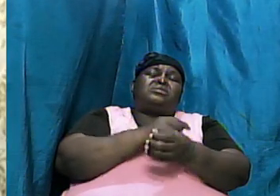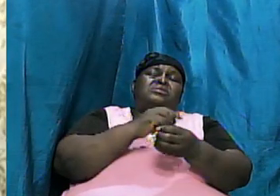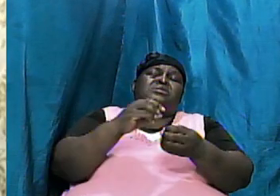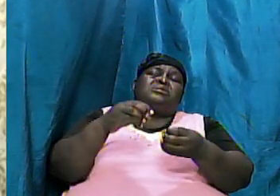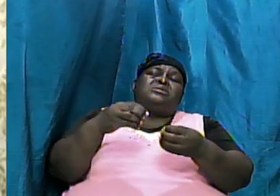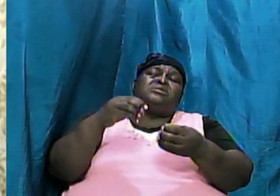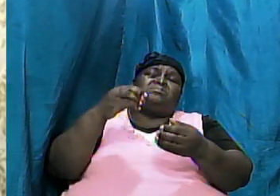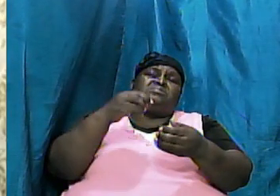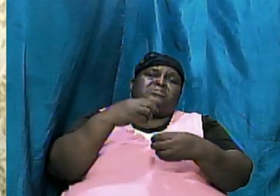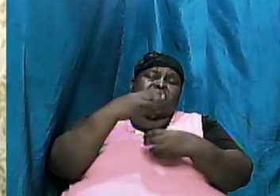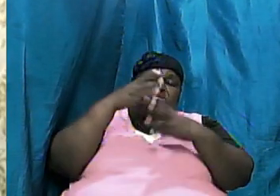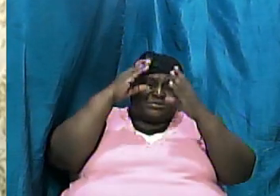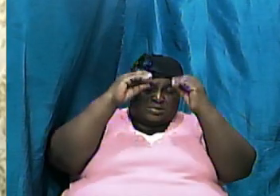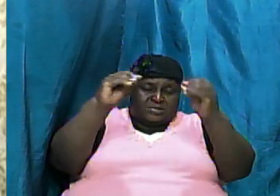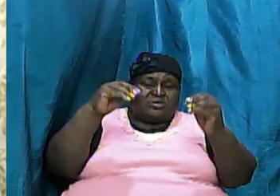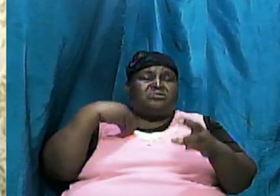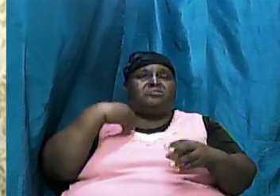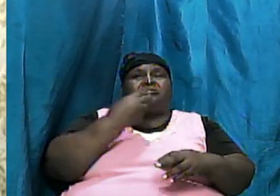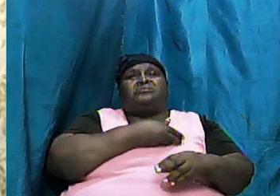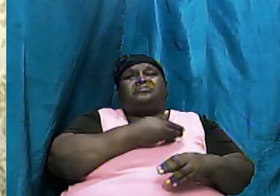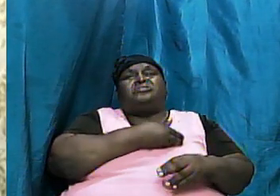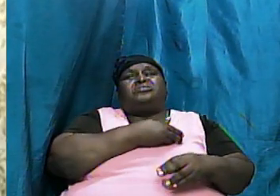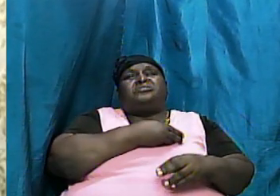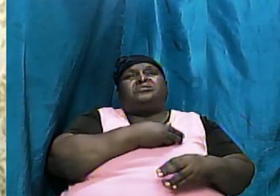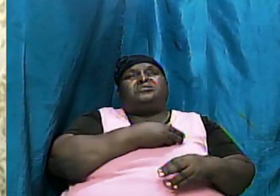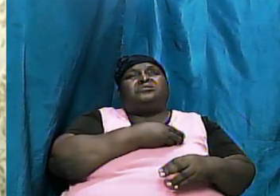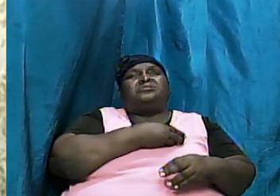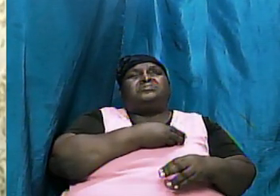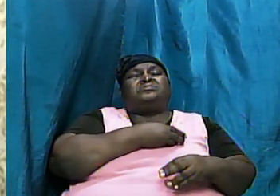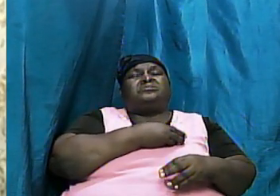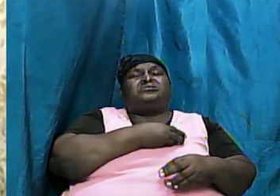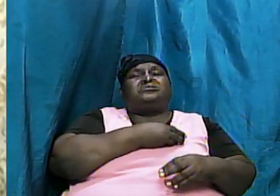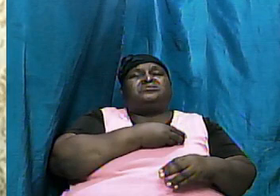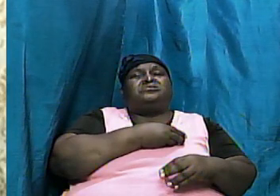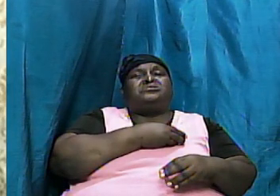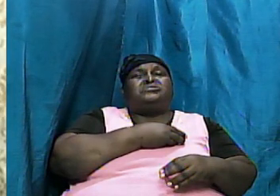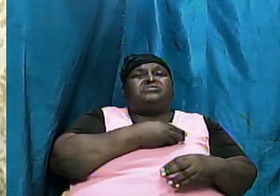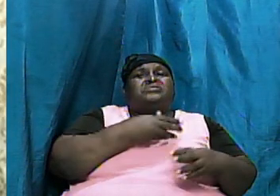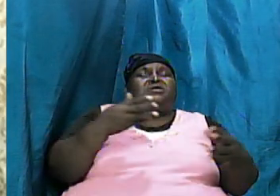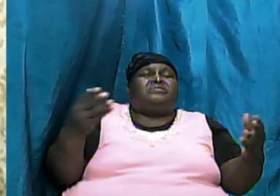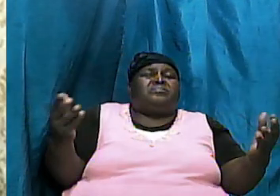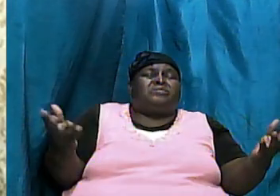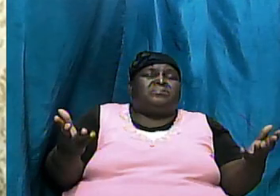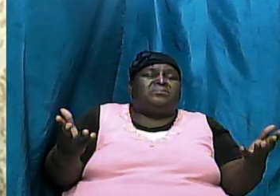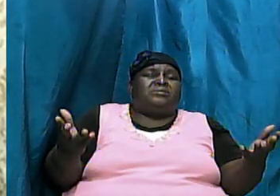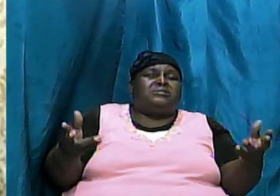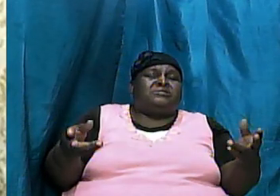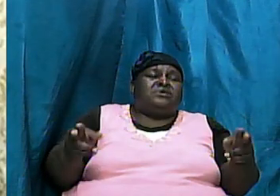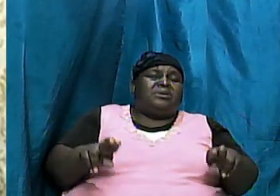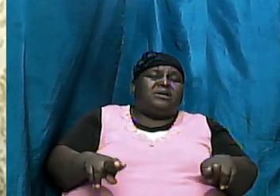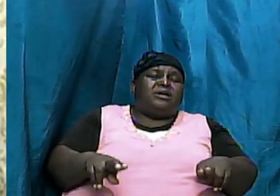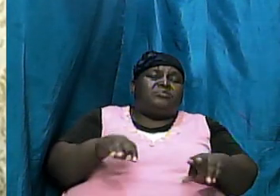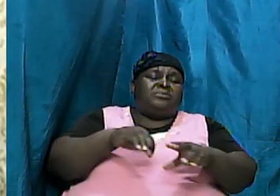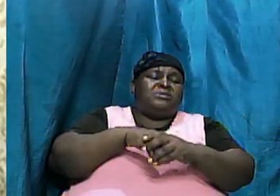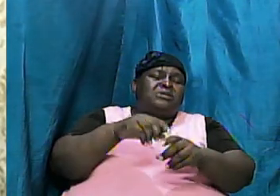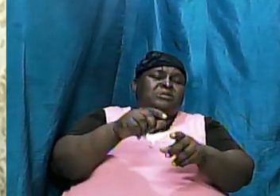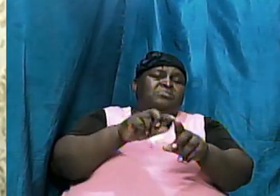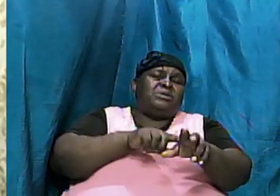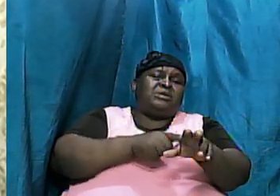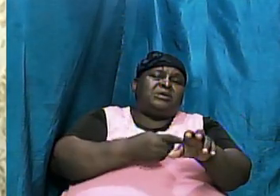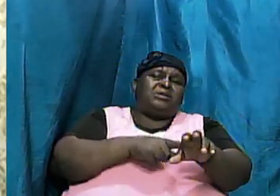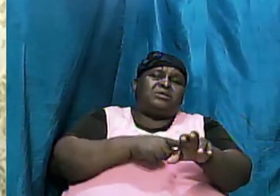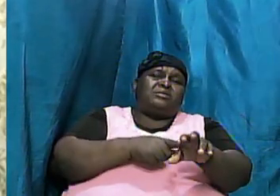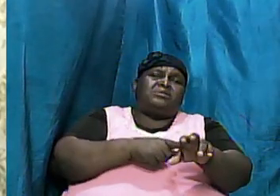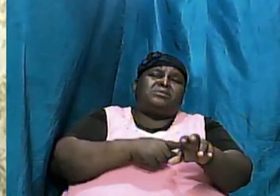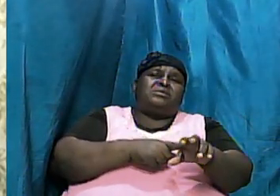and outlines to us what it was that happened in the beginning what went